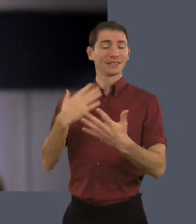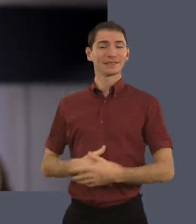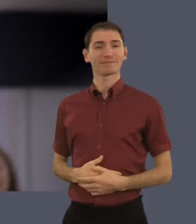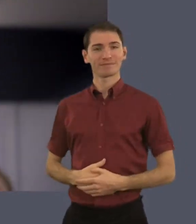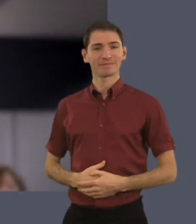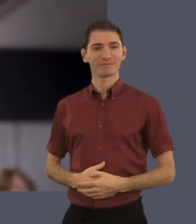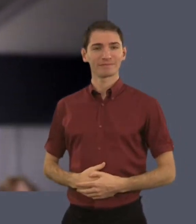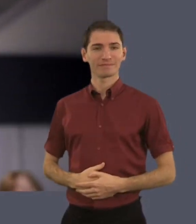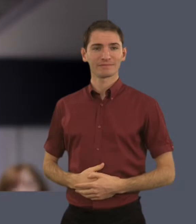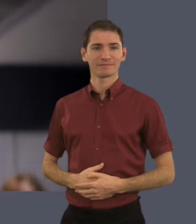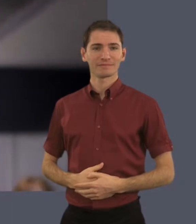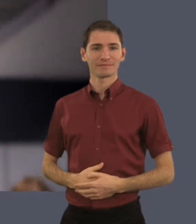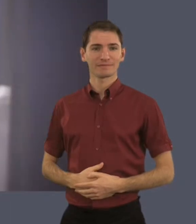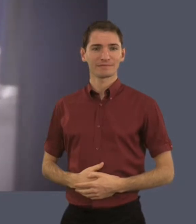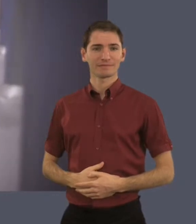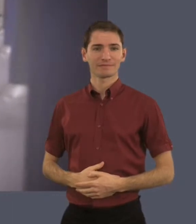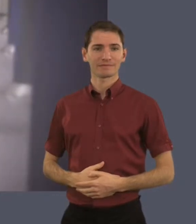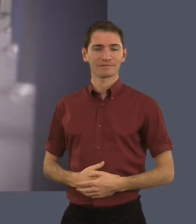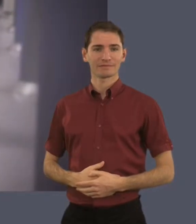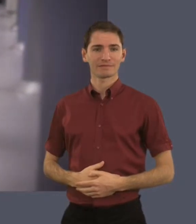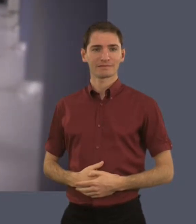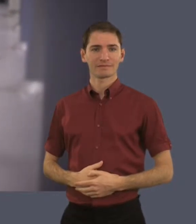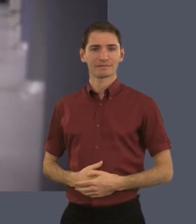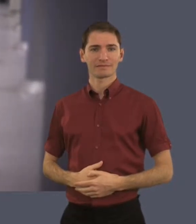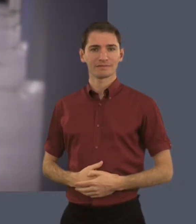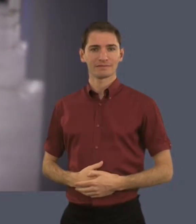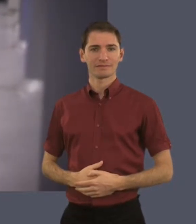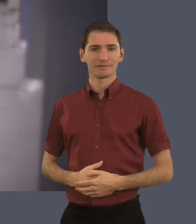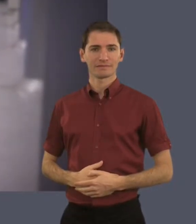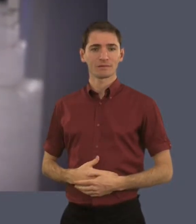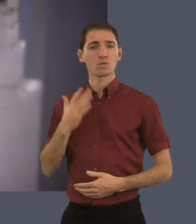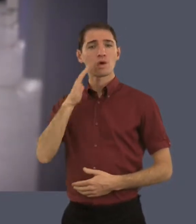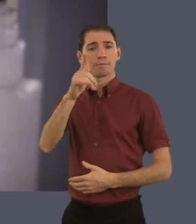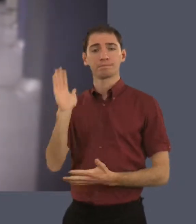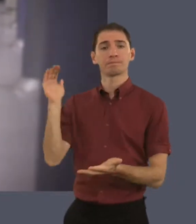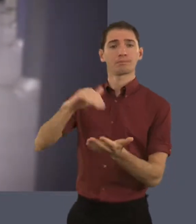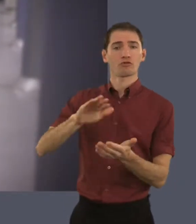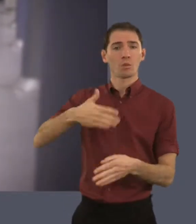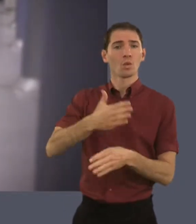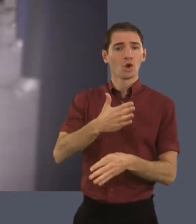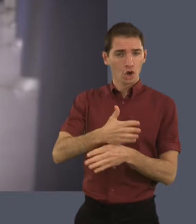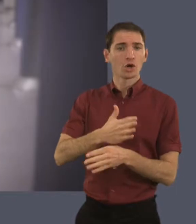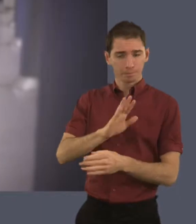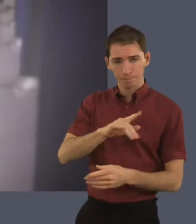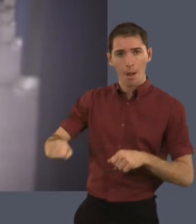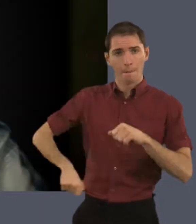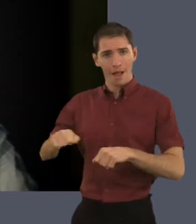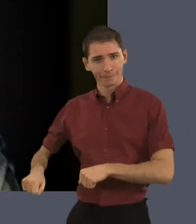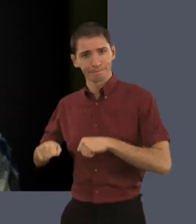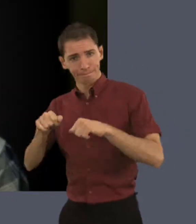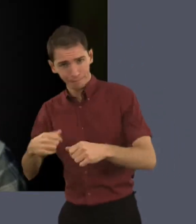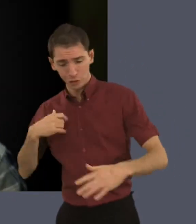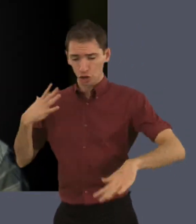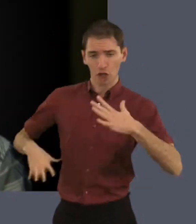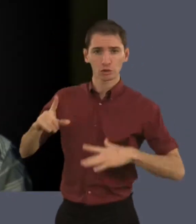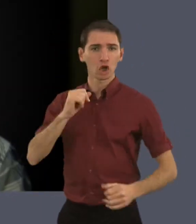feel fine. We have an Ambilift, so you don't have to do the stairs. When you get in from work, put the bike in, get changed into